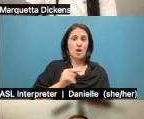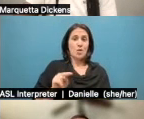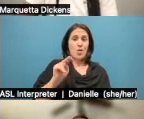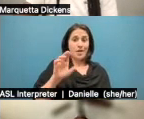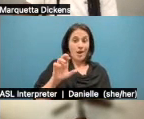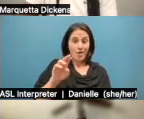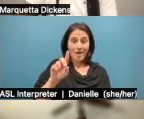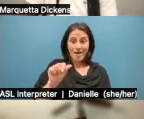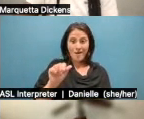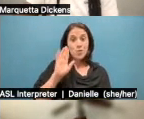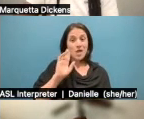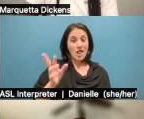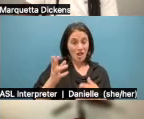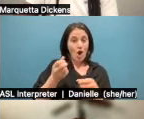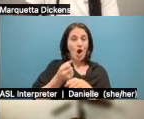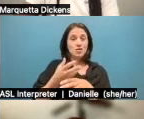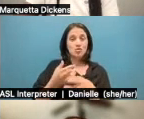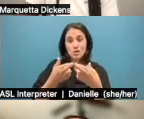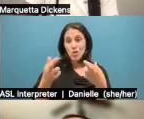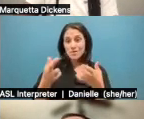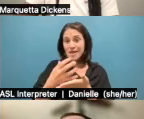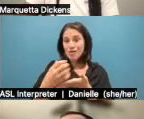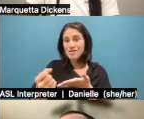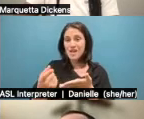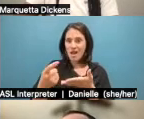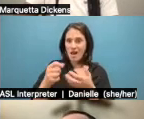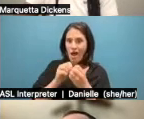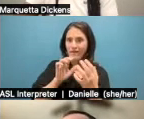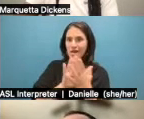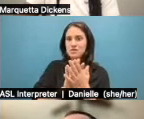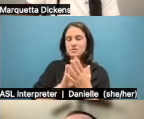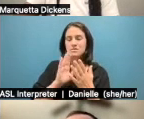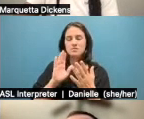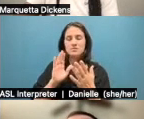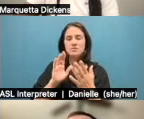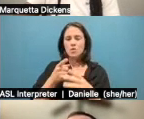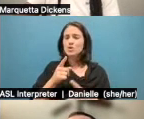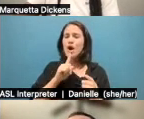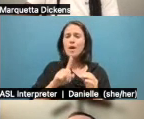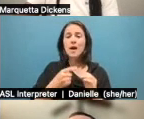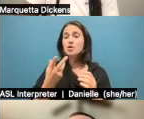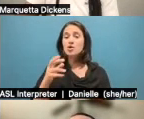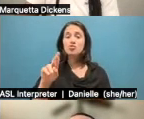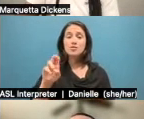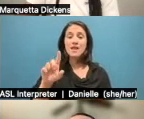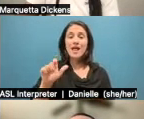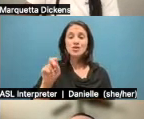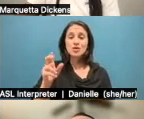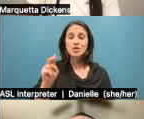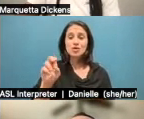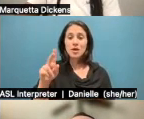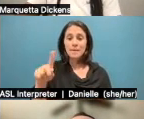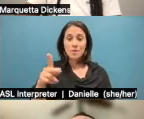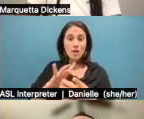resource scarcity and conflict. And like, you know, I, we talk about relationships and my,